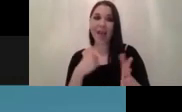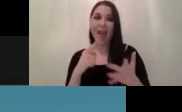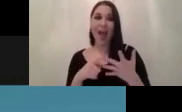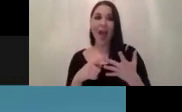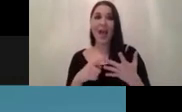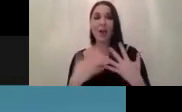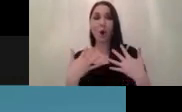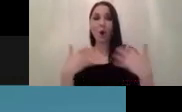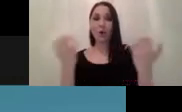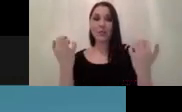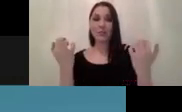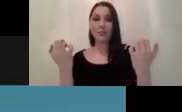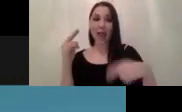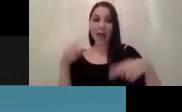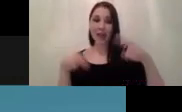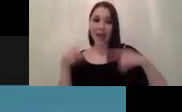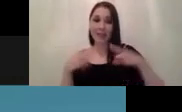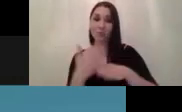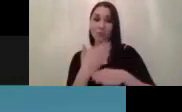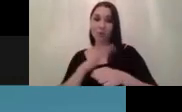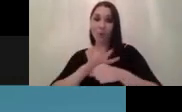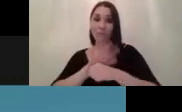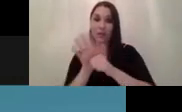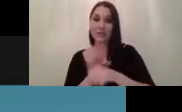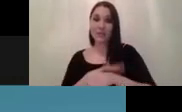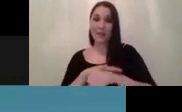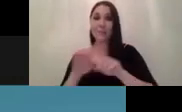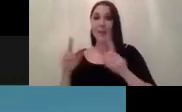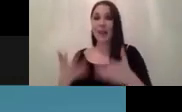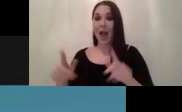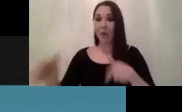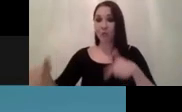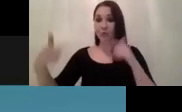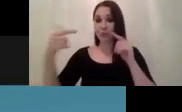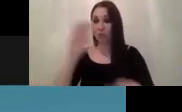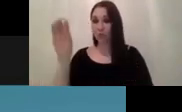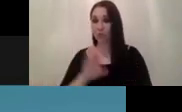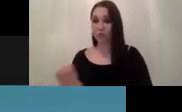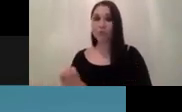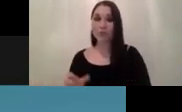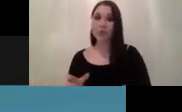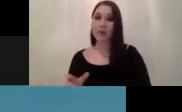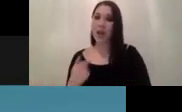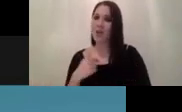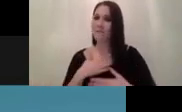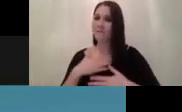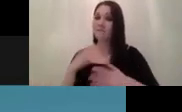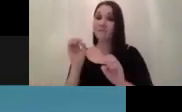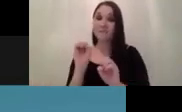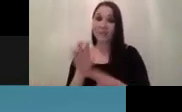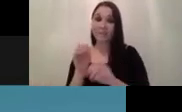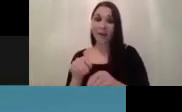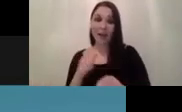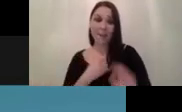so back before covert times but even now through zoom sessions i would love to get feedback about my presentation i would